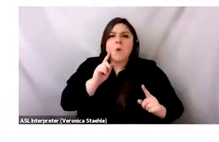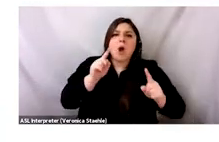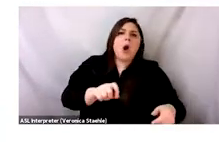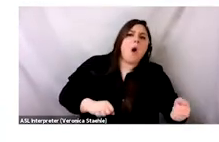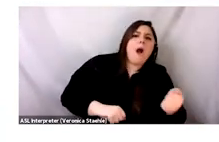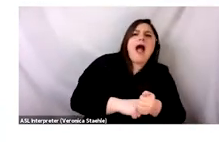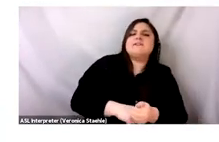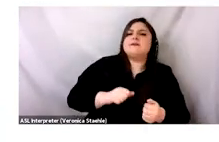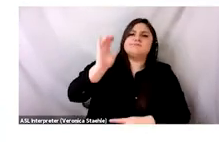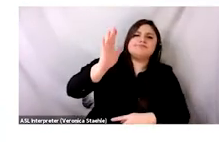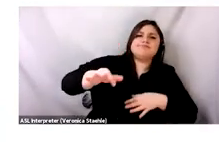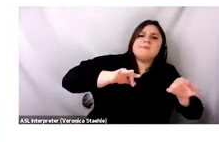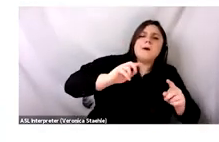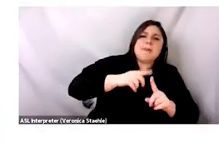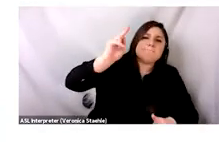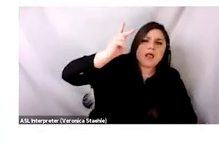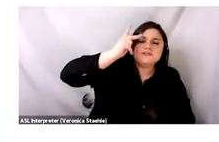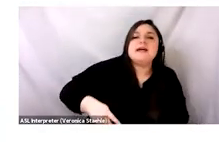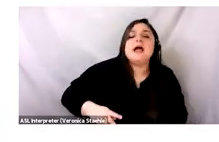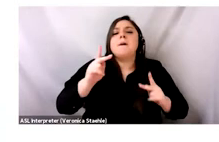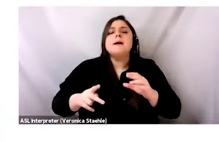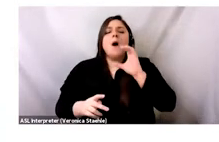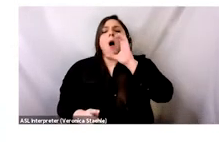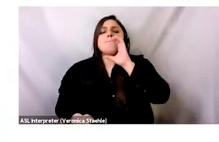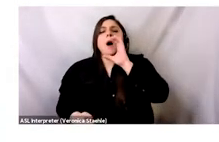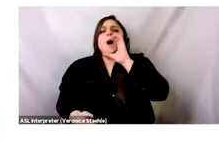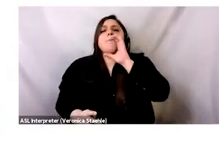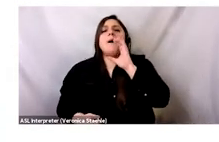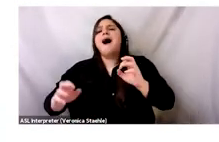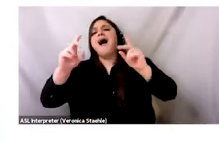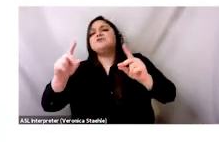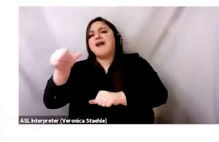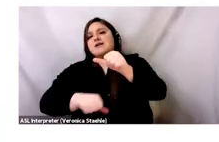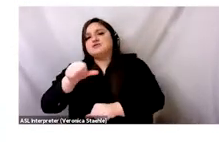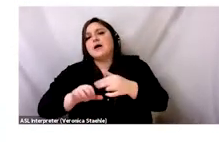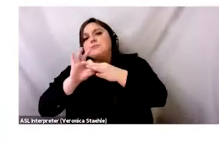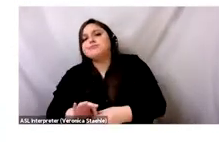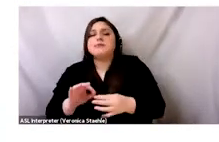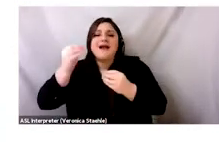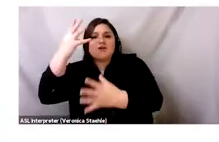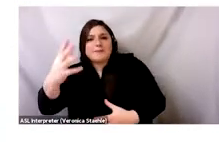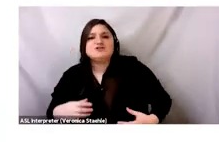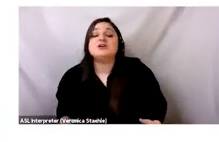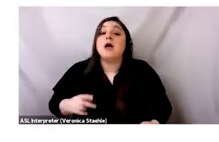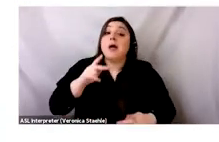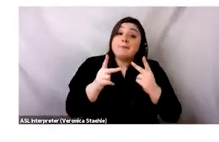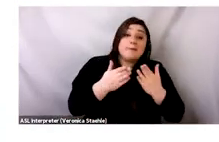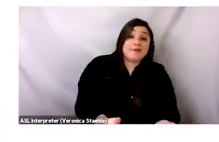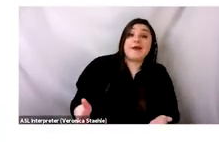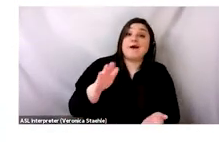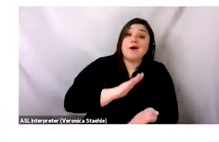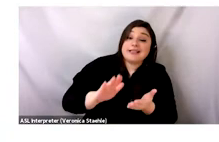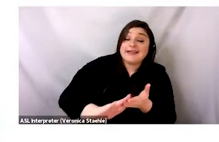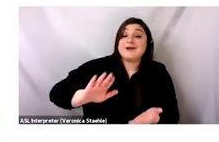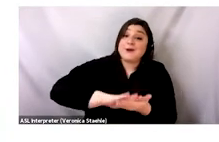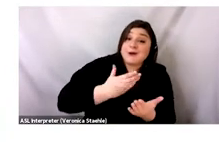dancing, people organizing around political views, people educating one another over loudspeakers. People are making things,